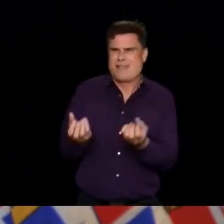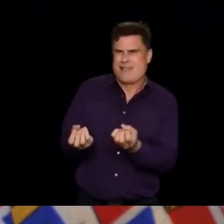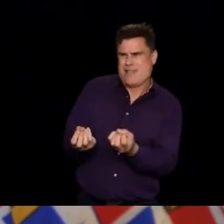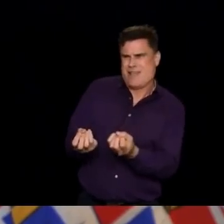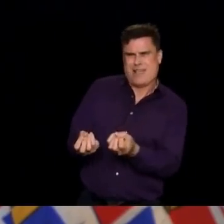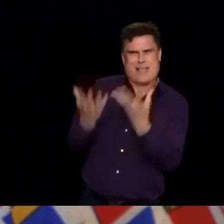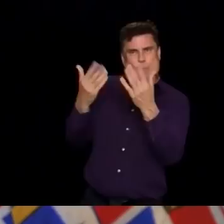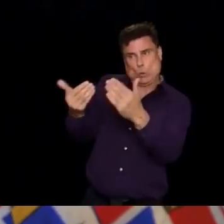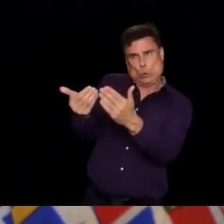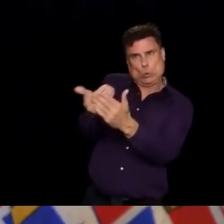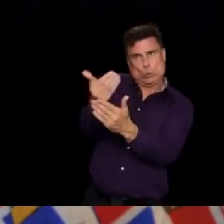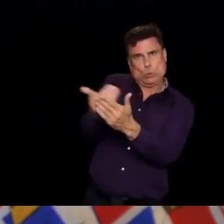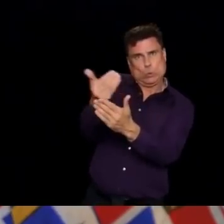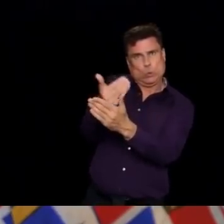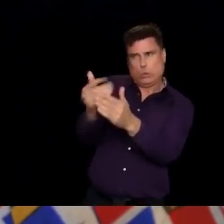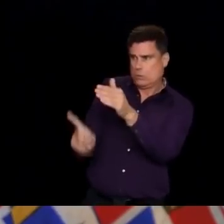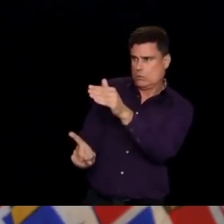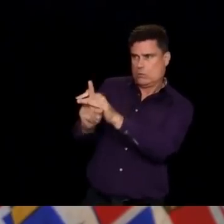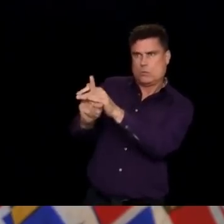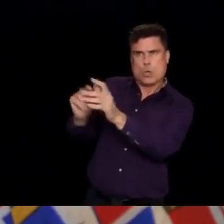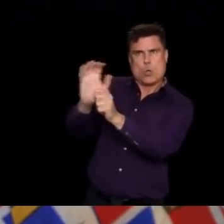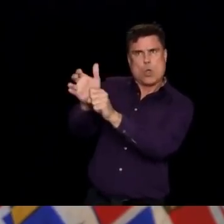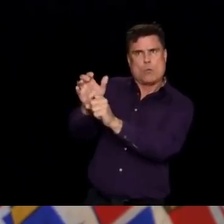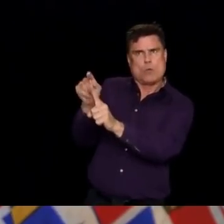up in public, with public health.